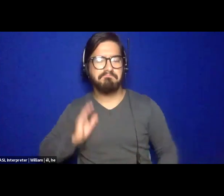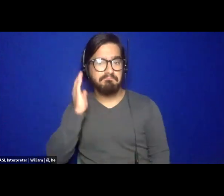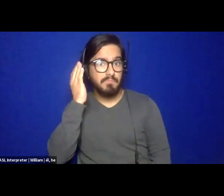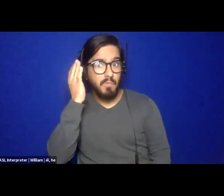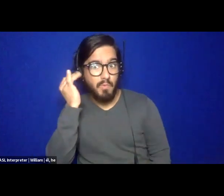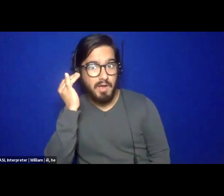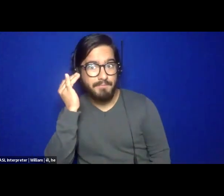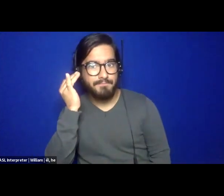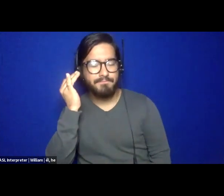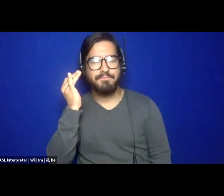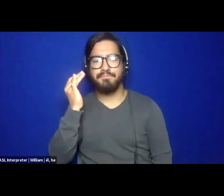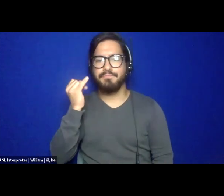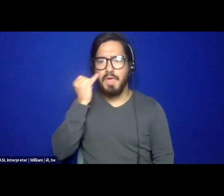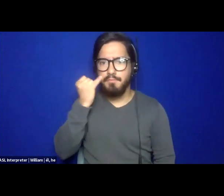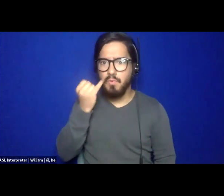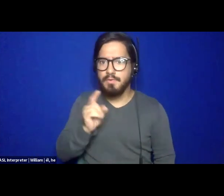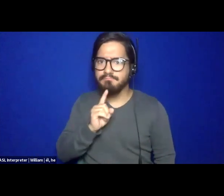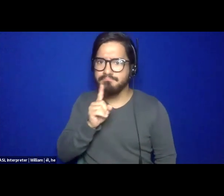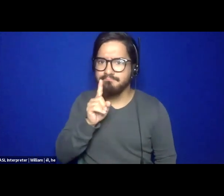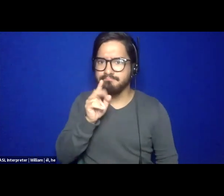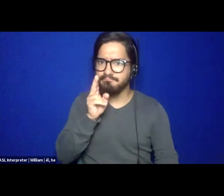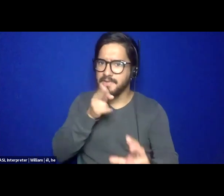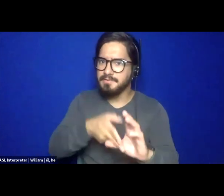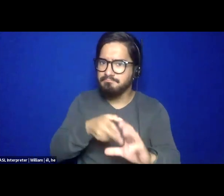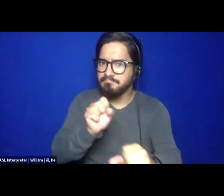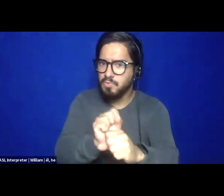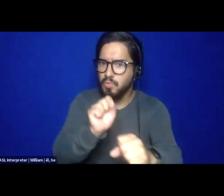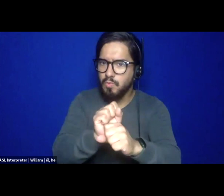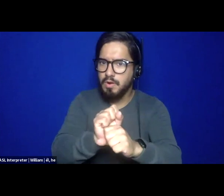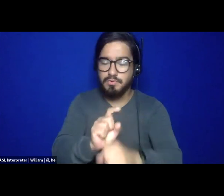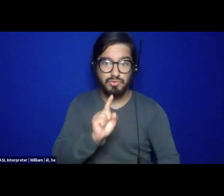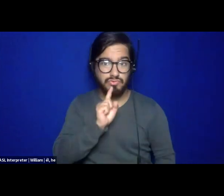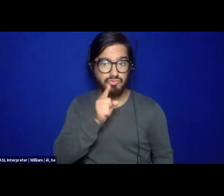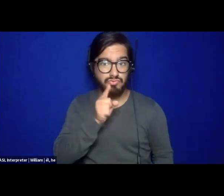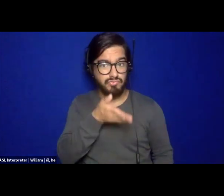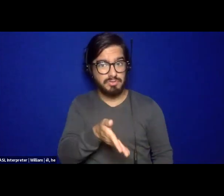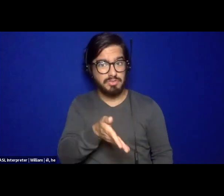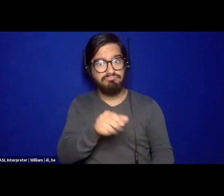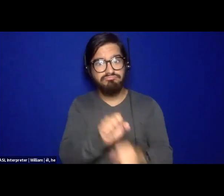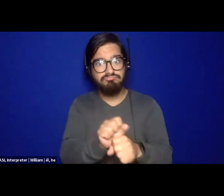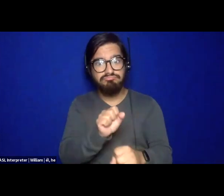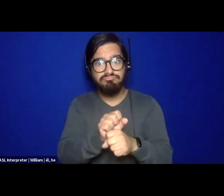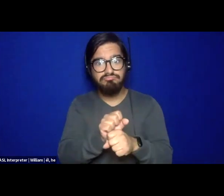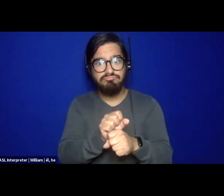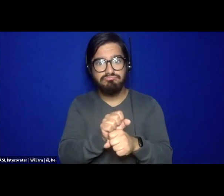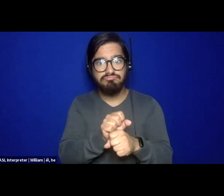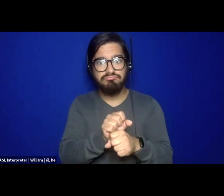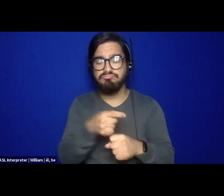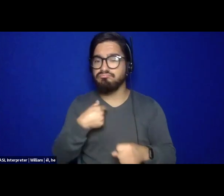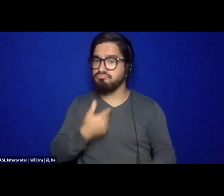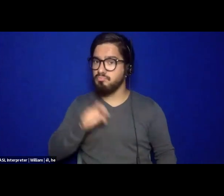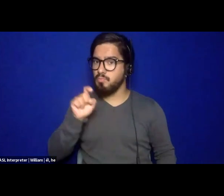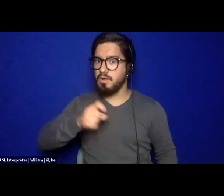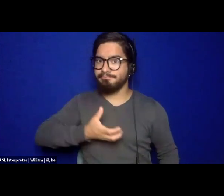like if we are going to do this work and we're going to be true to this thing, we have to give up something y'all.